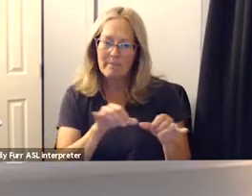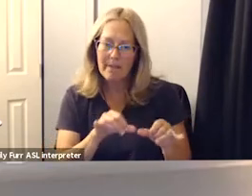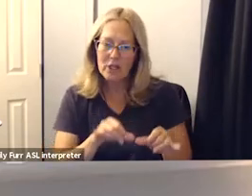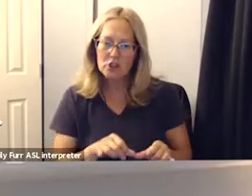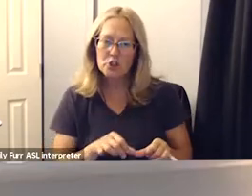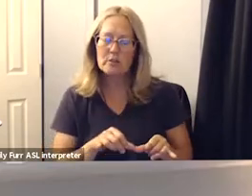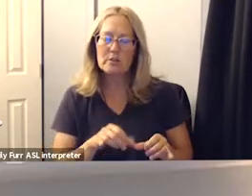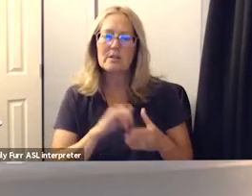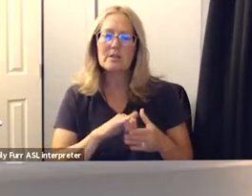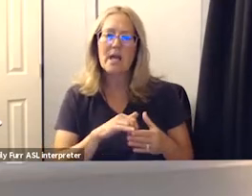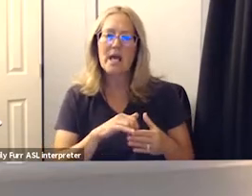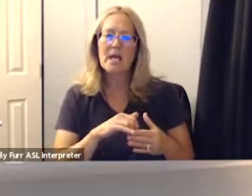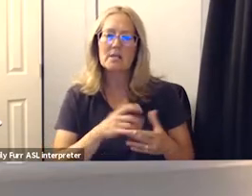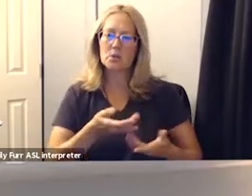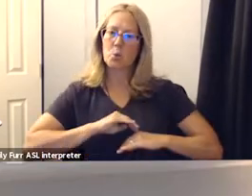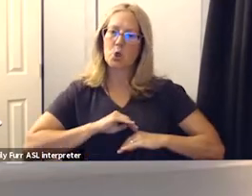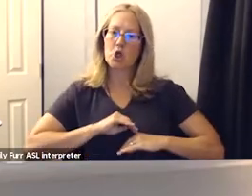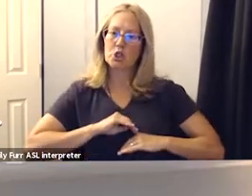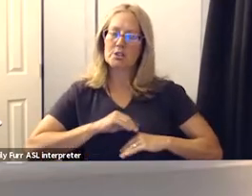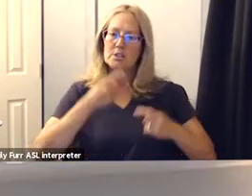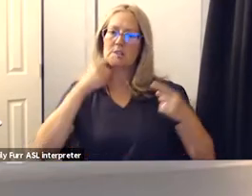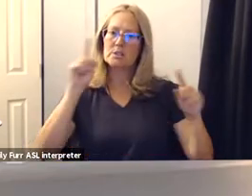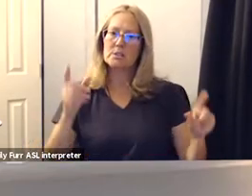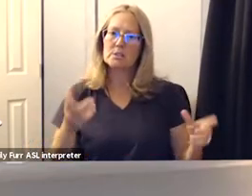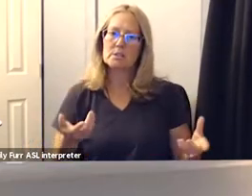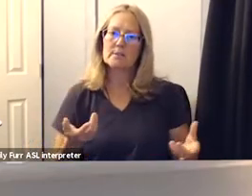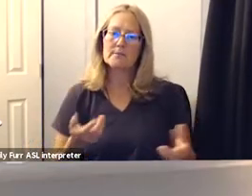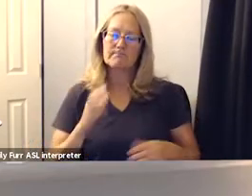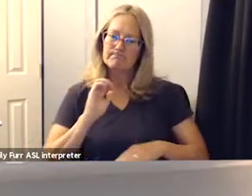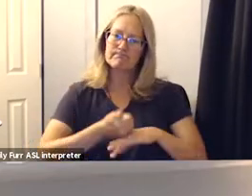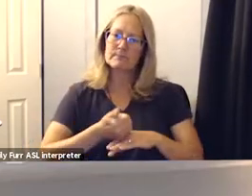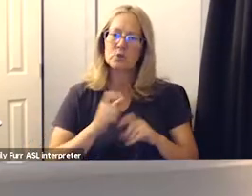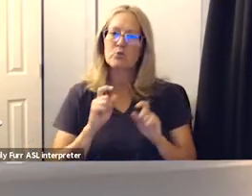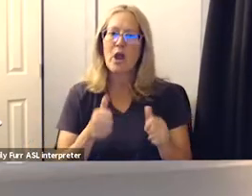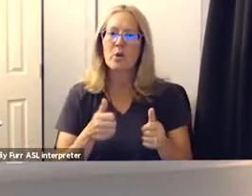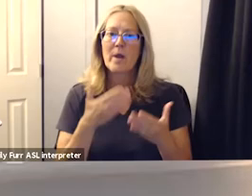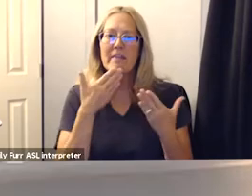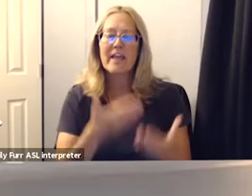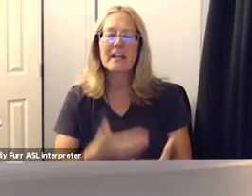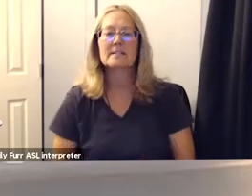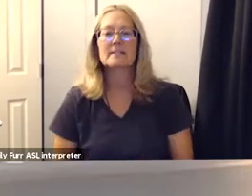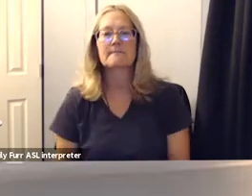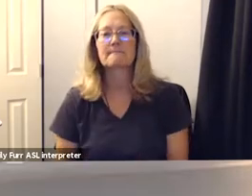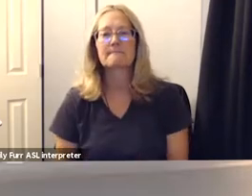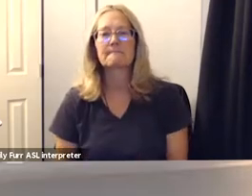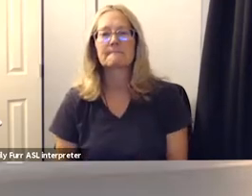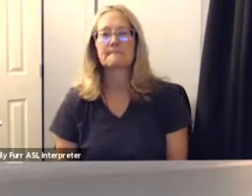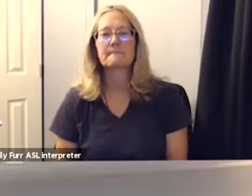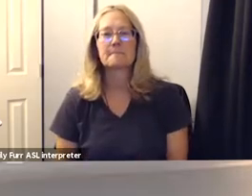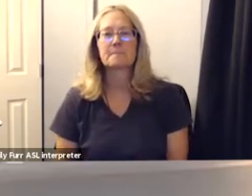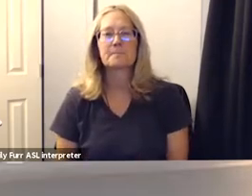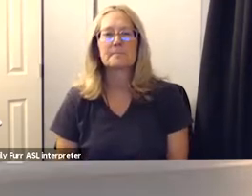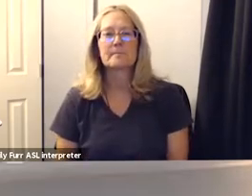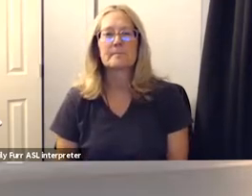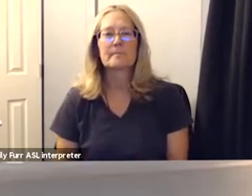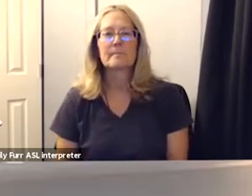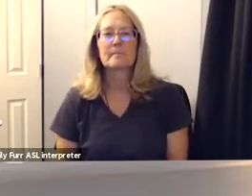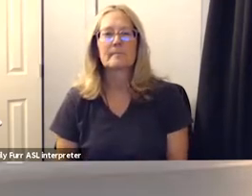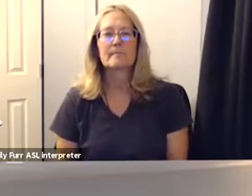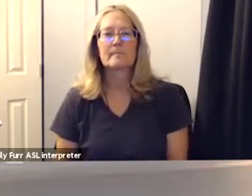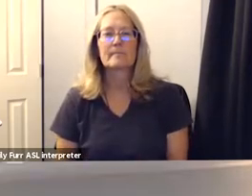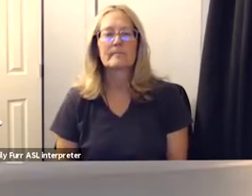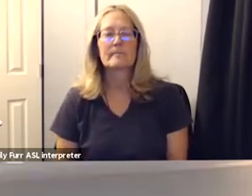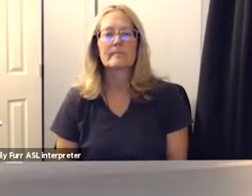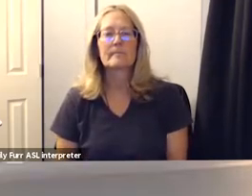works and that can be put into place right away thank you thank you